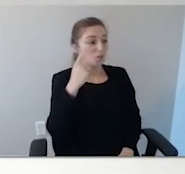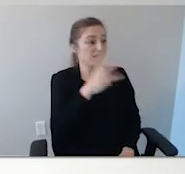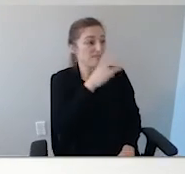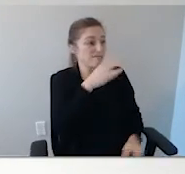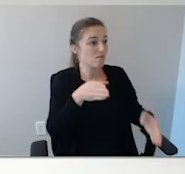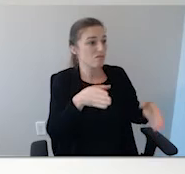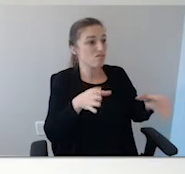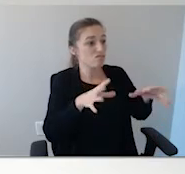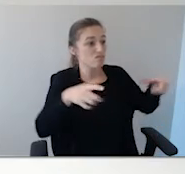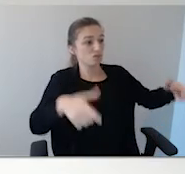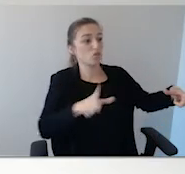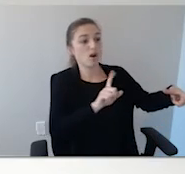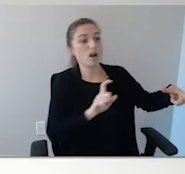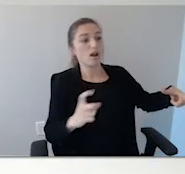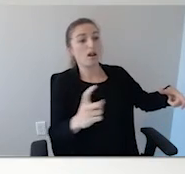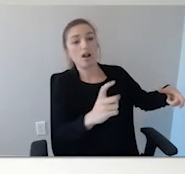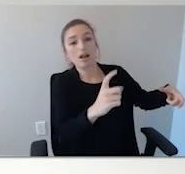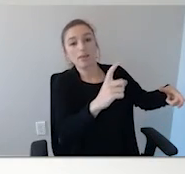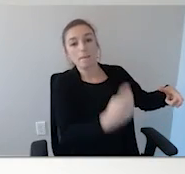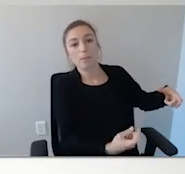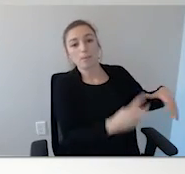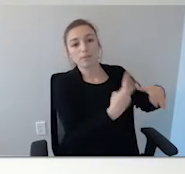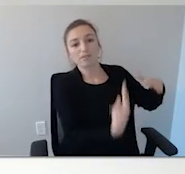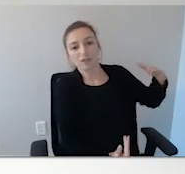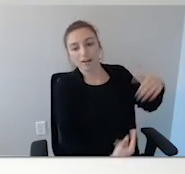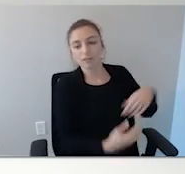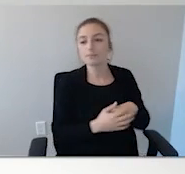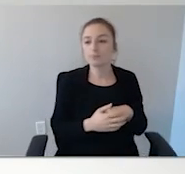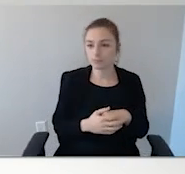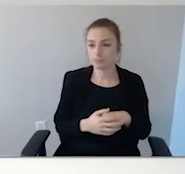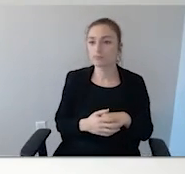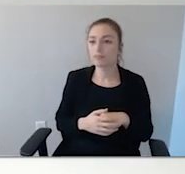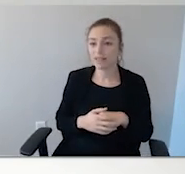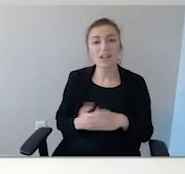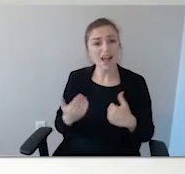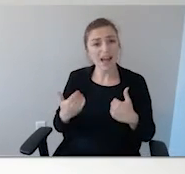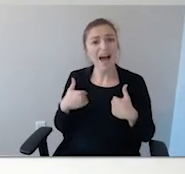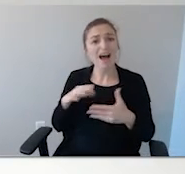I had her at one point. And then there are the stories where our children beat the odds.